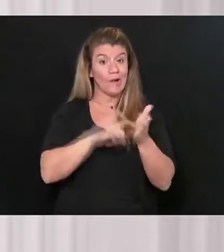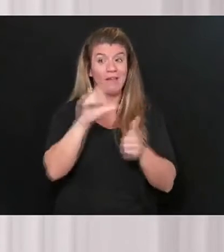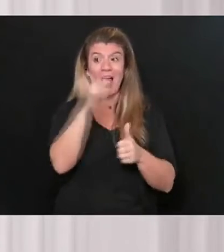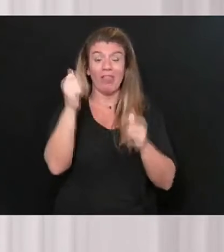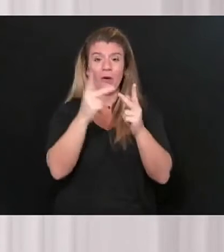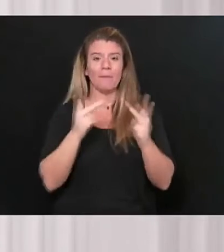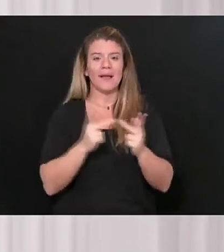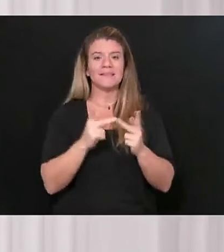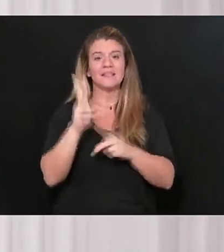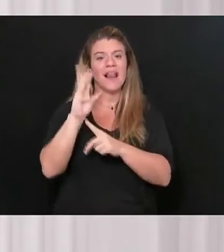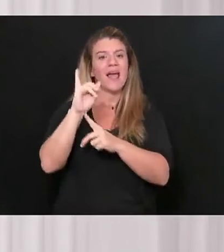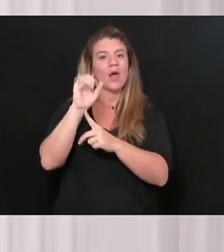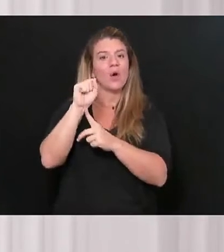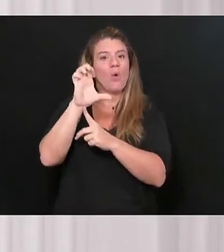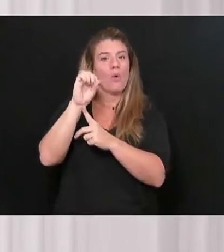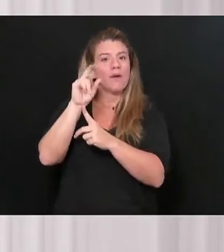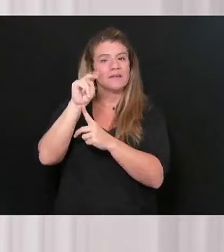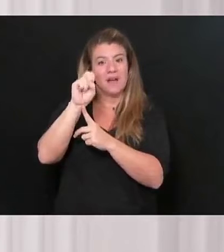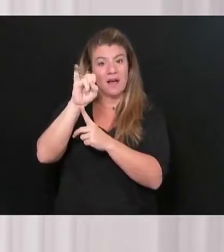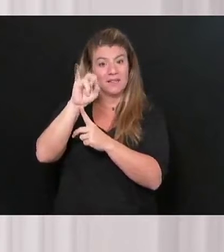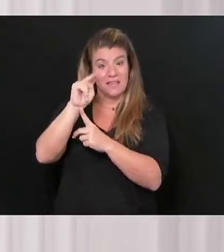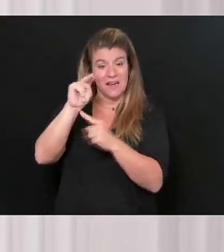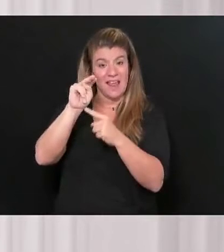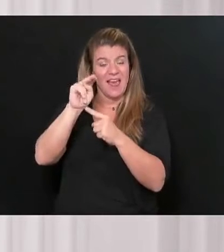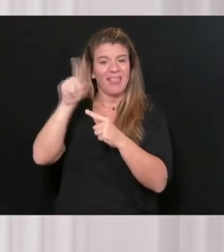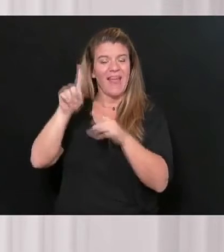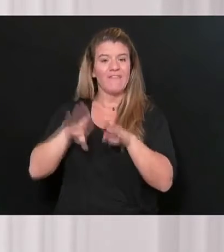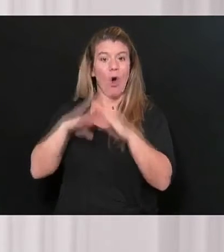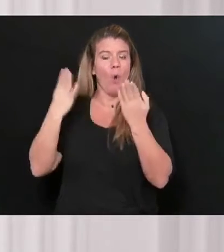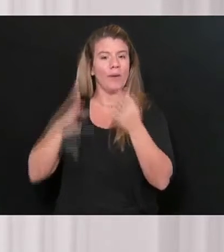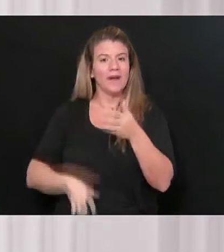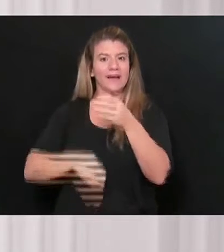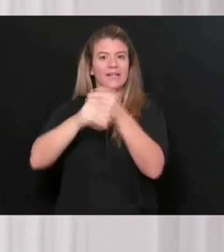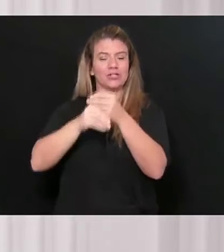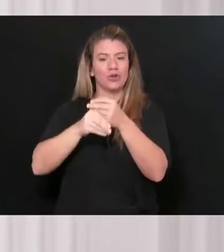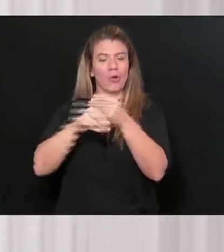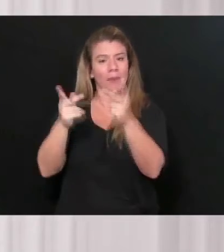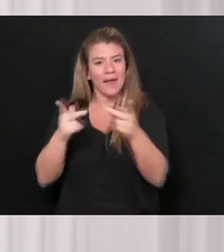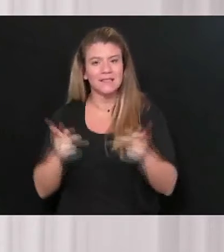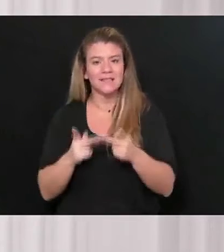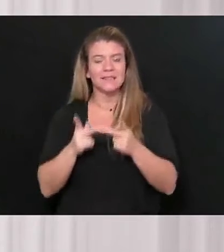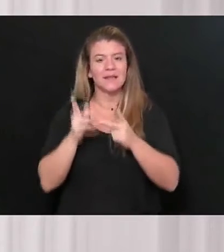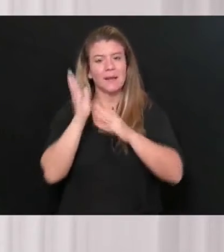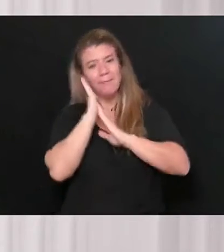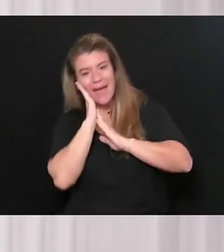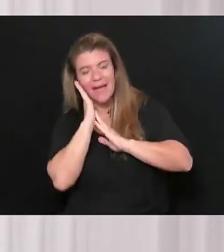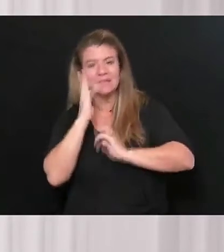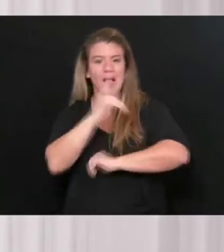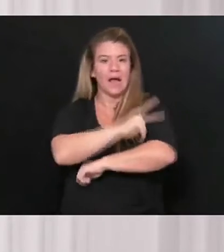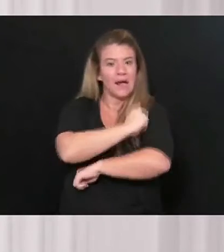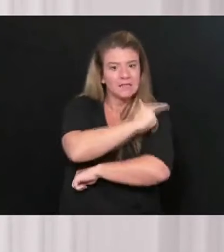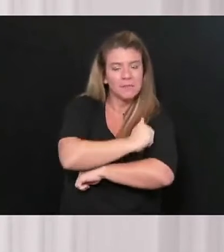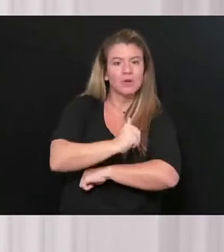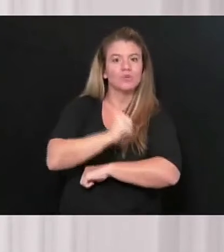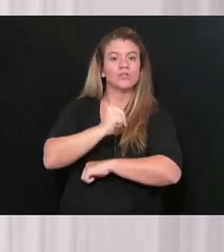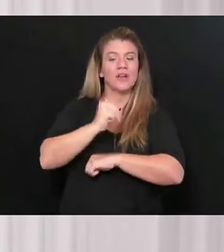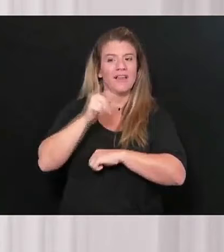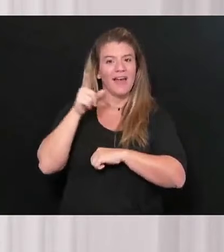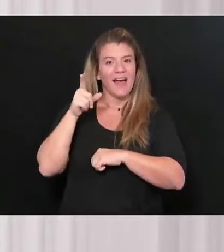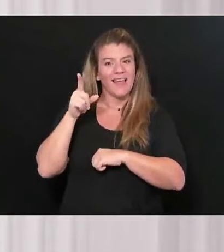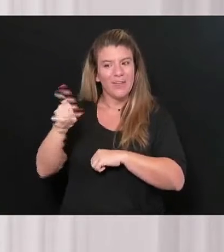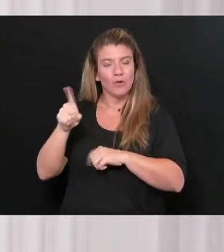opened additional beds, field hospitals, I think in their state fairground, but they've started to put patients